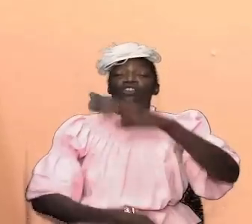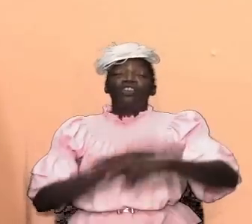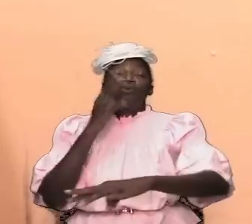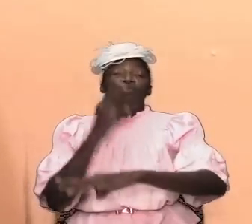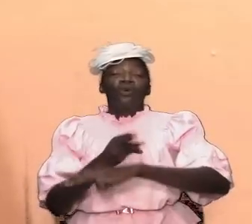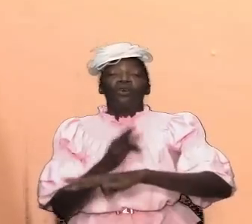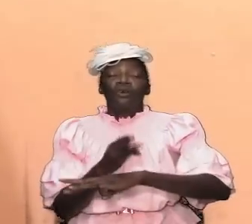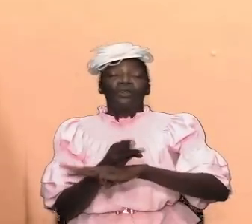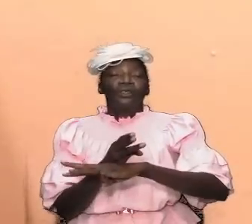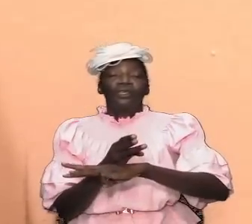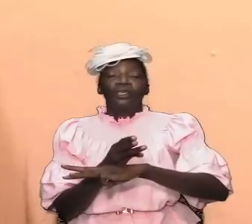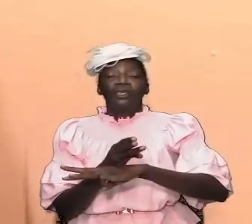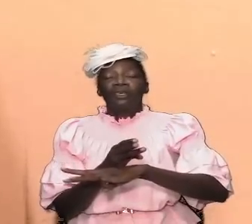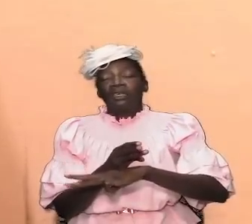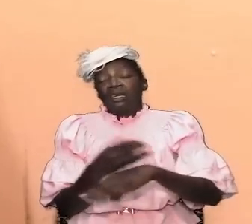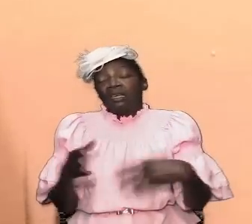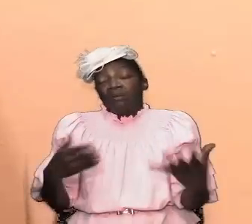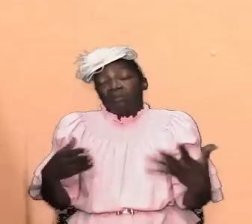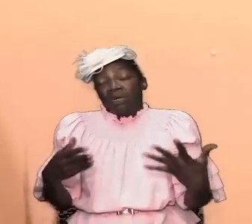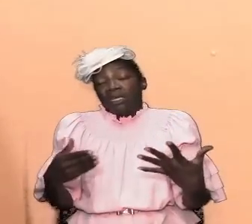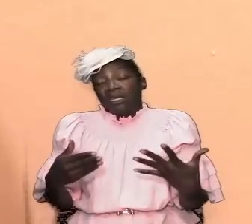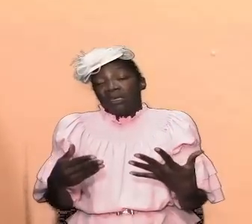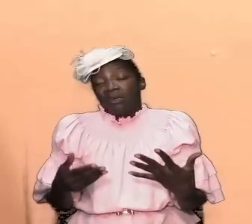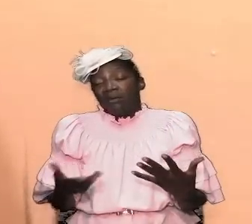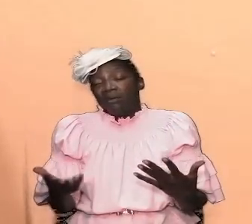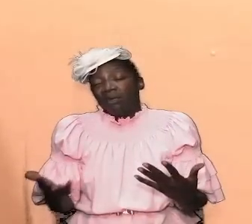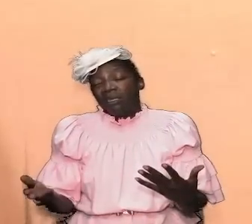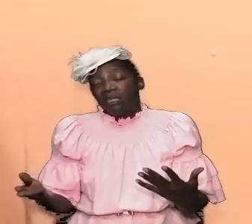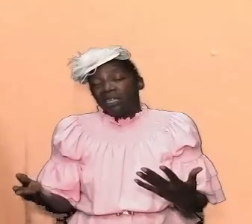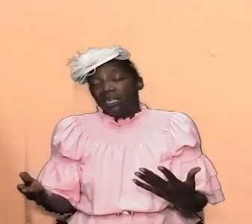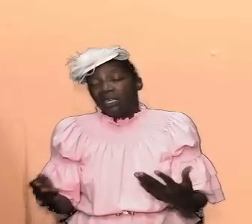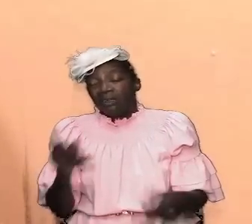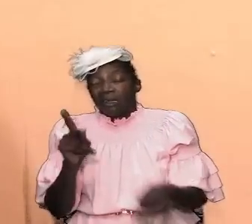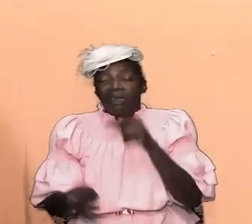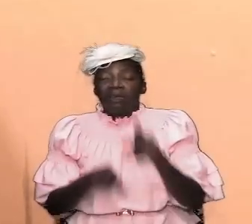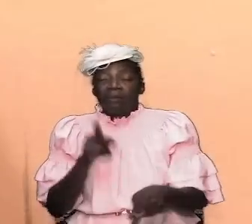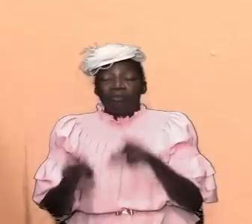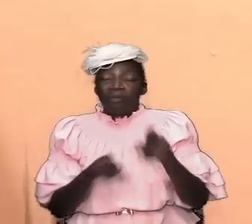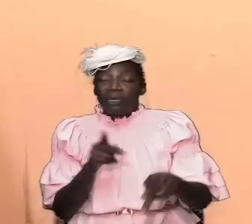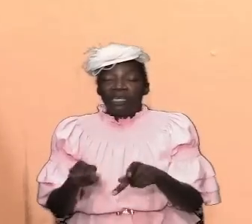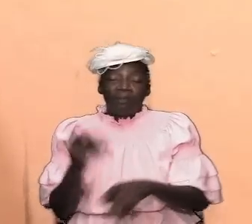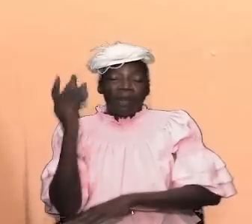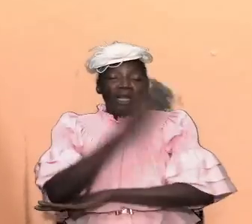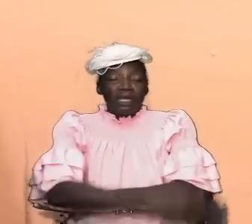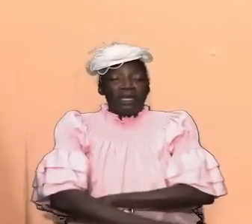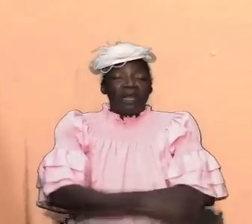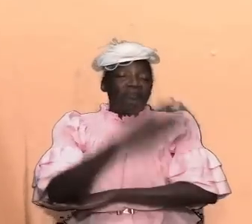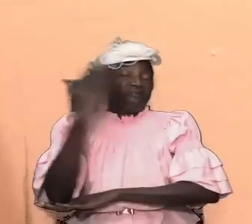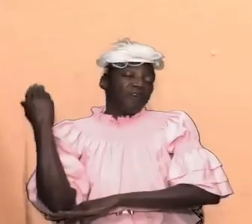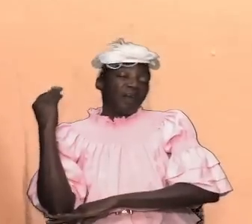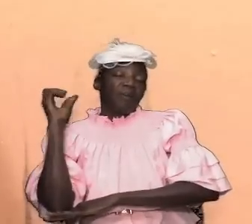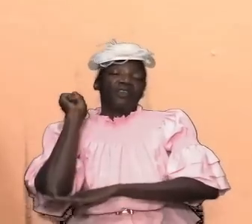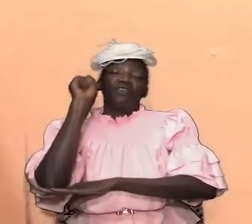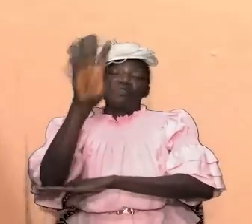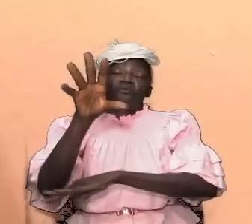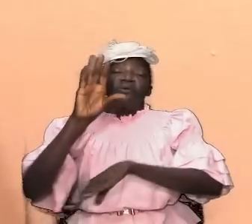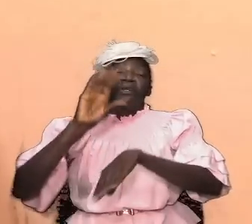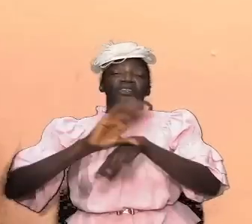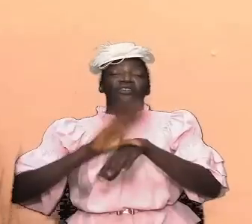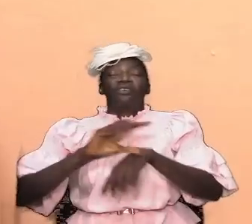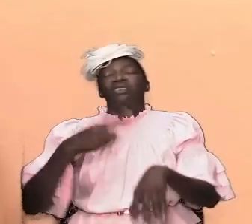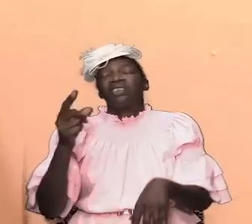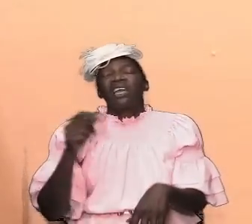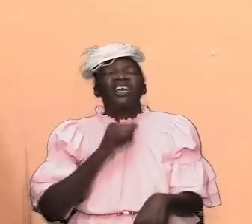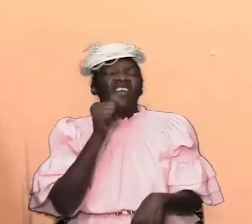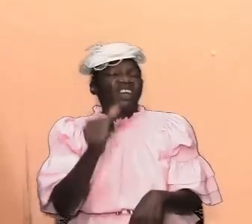spite of the things that folks in the secular environment will throw at the church will say that it is